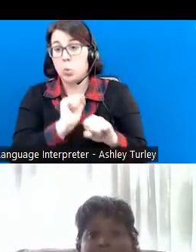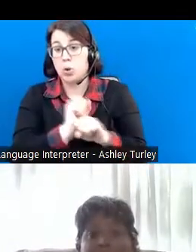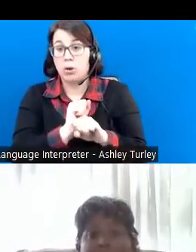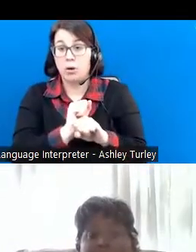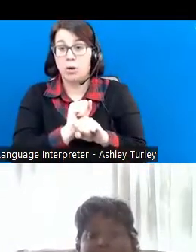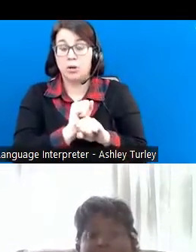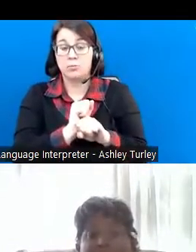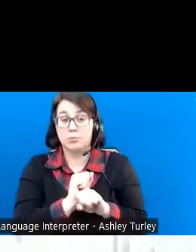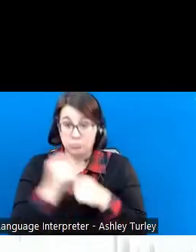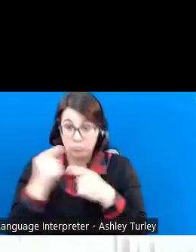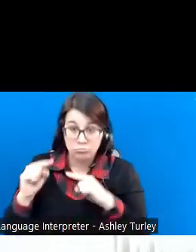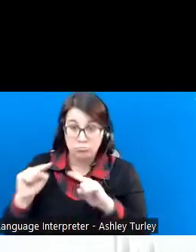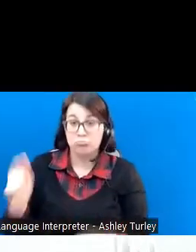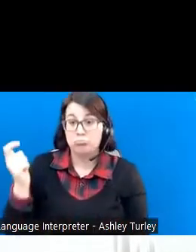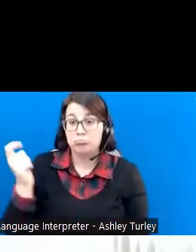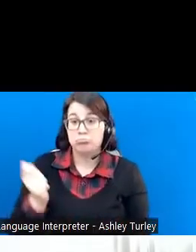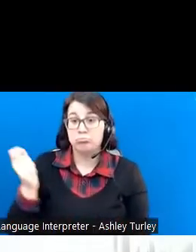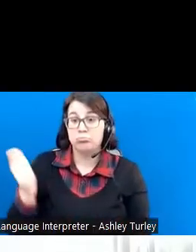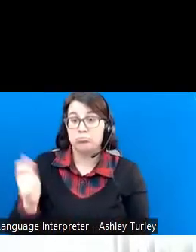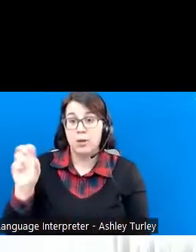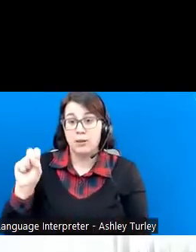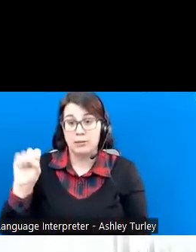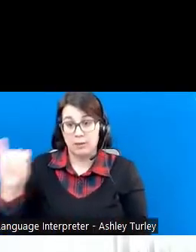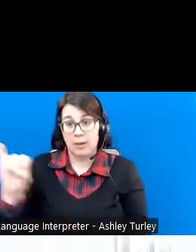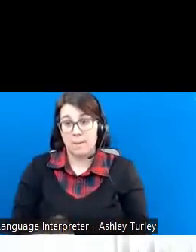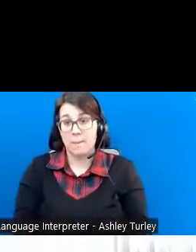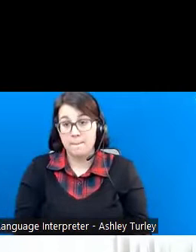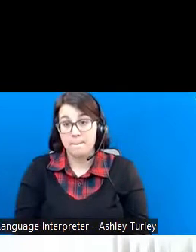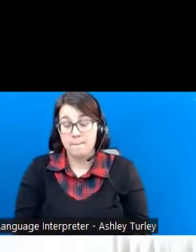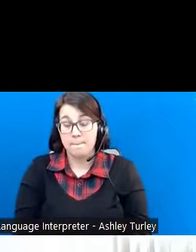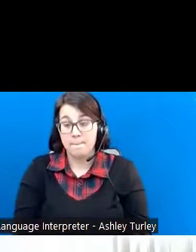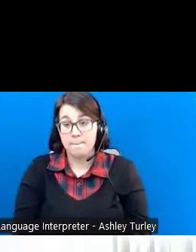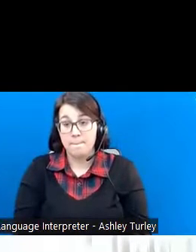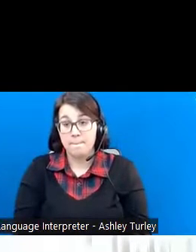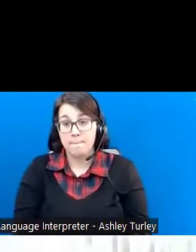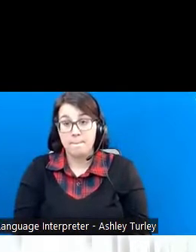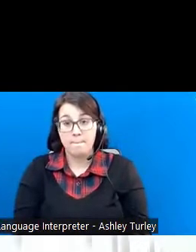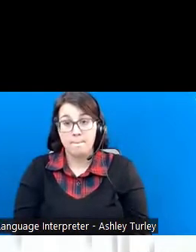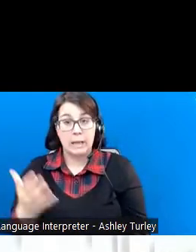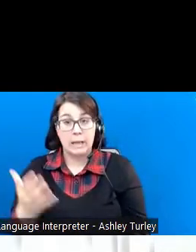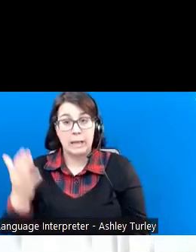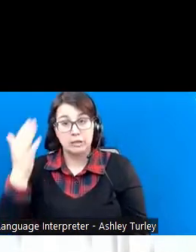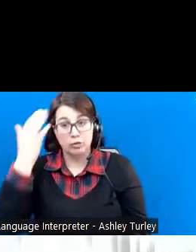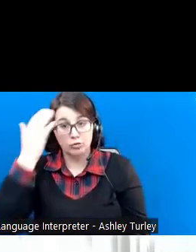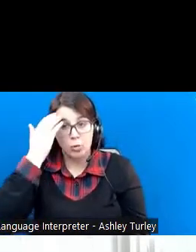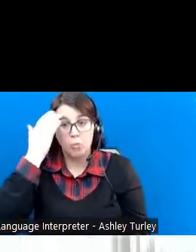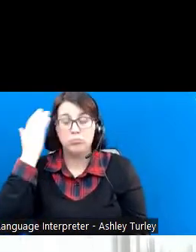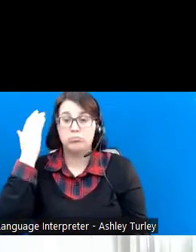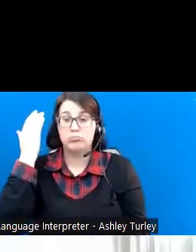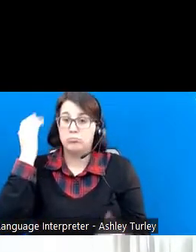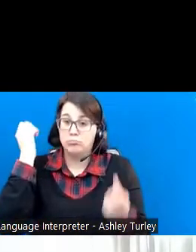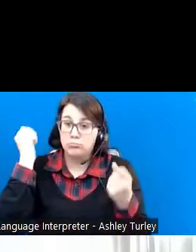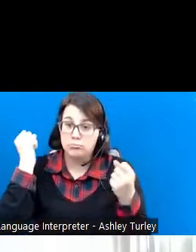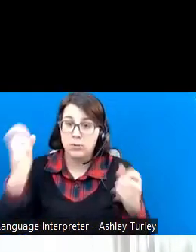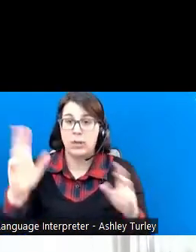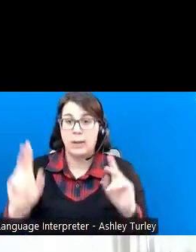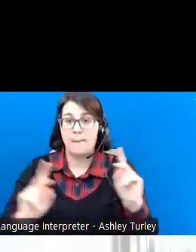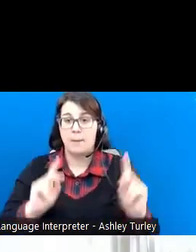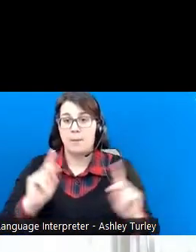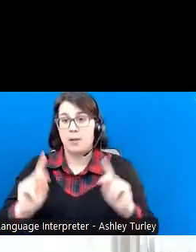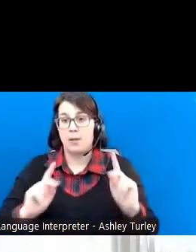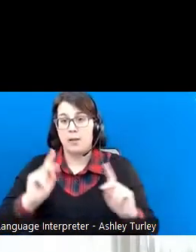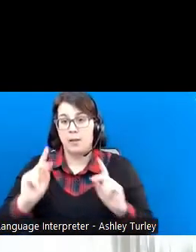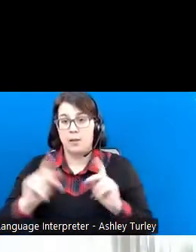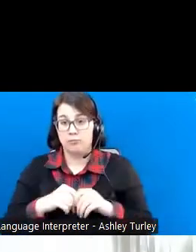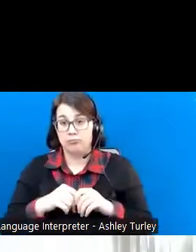receiving SSI. And I know a lot of people have a